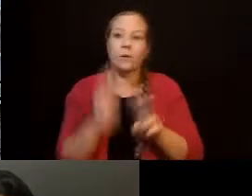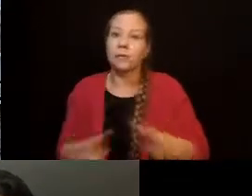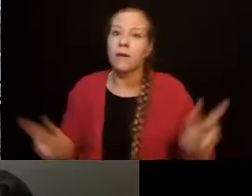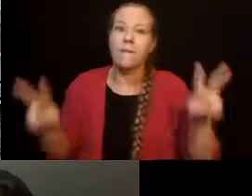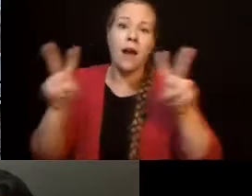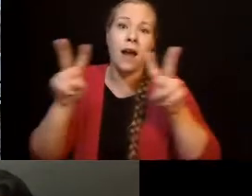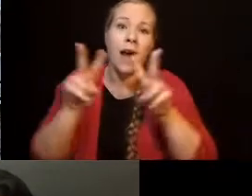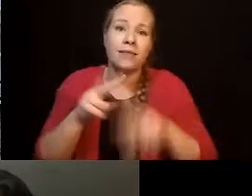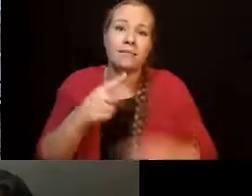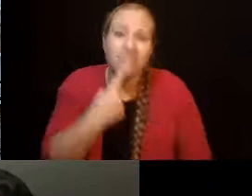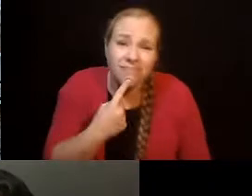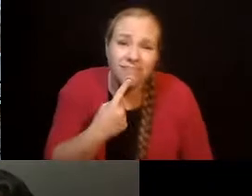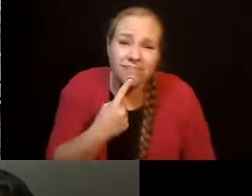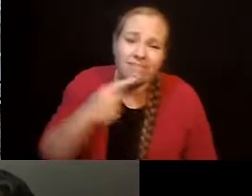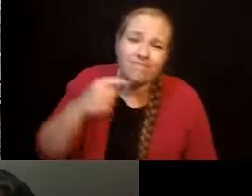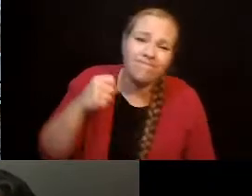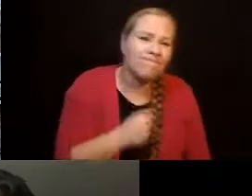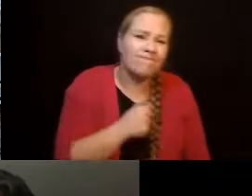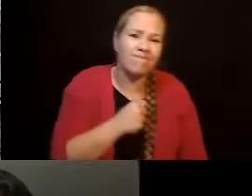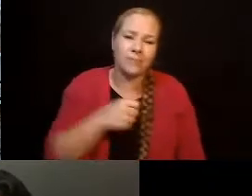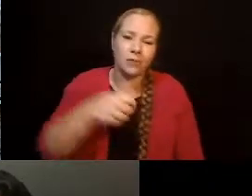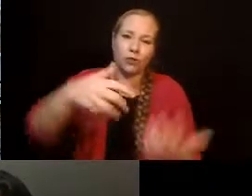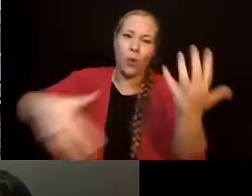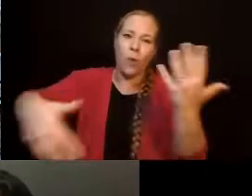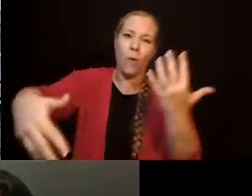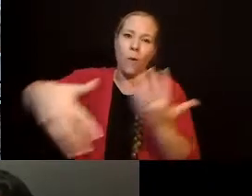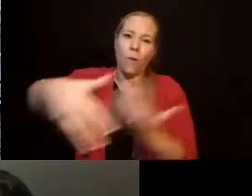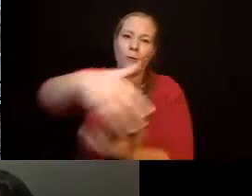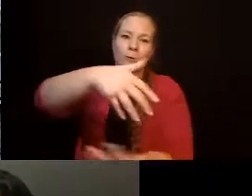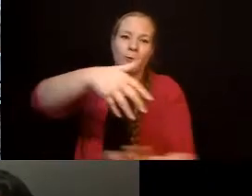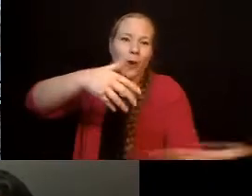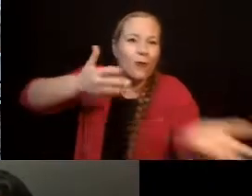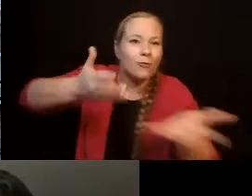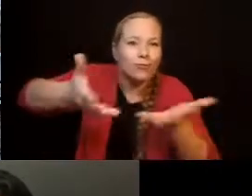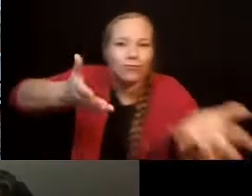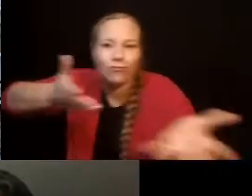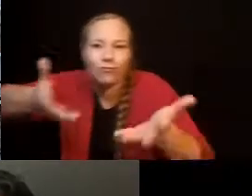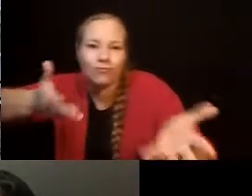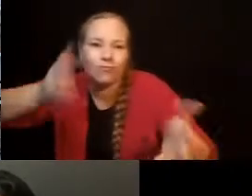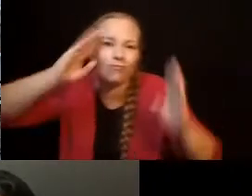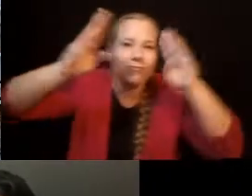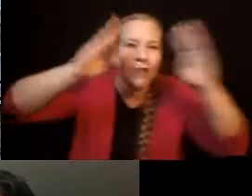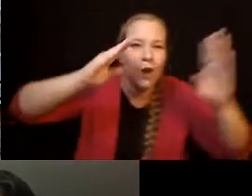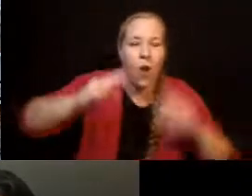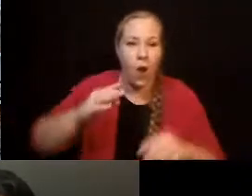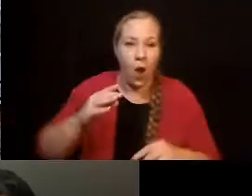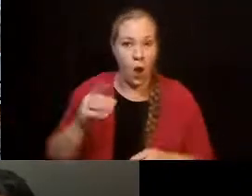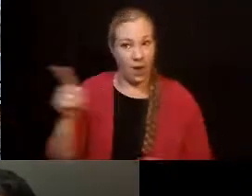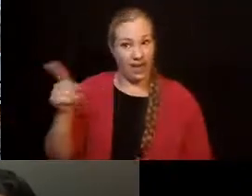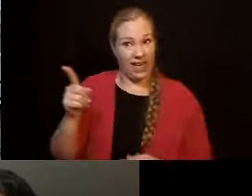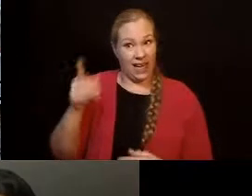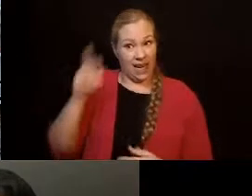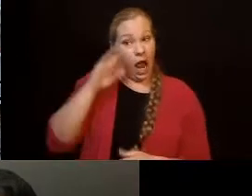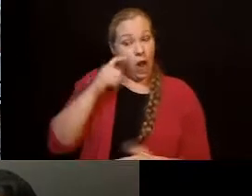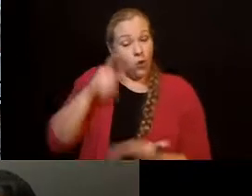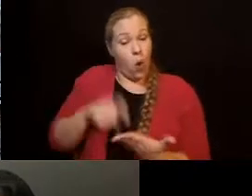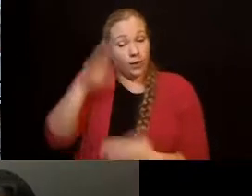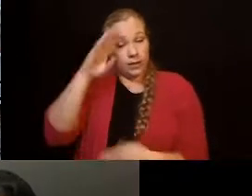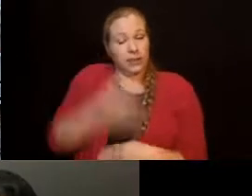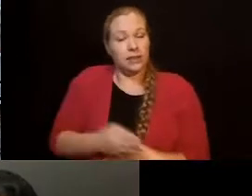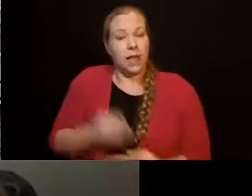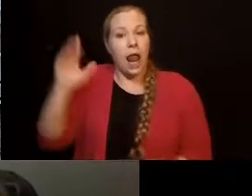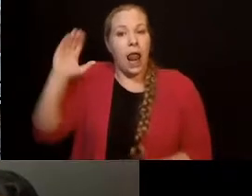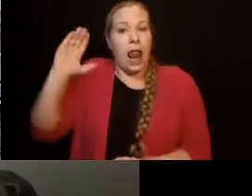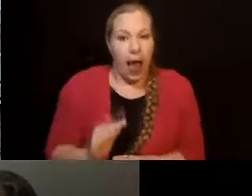And the, um, I've even noticed his self-esteem not being as strong because, you know, when he